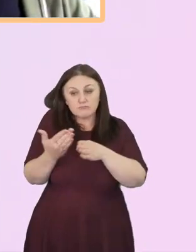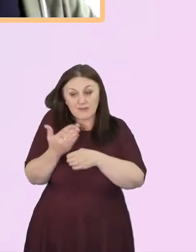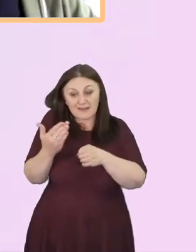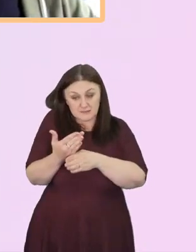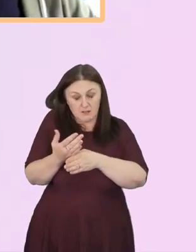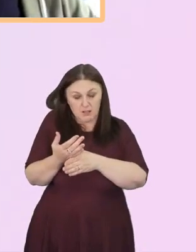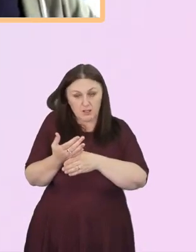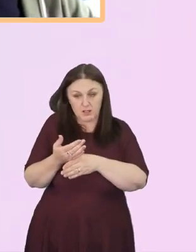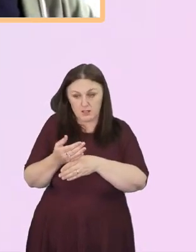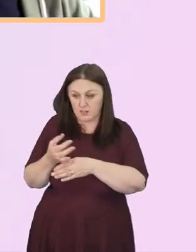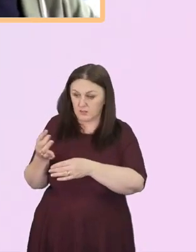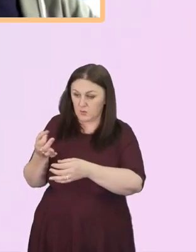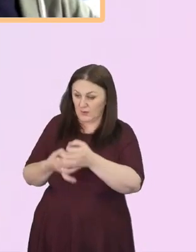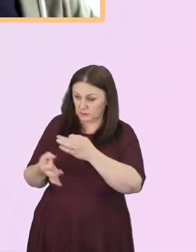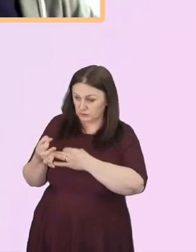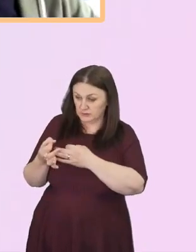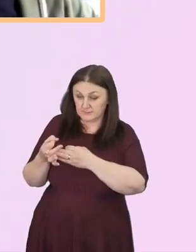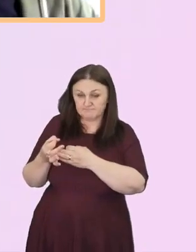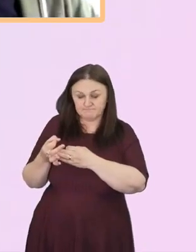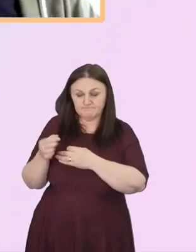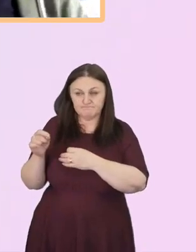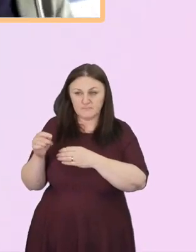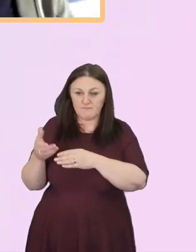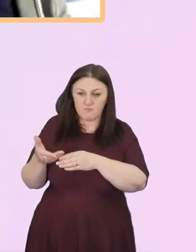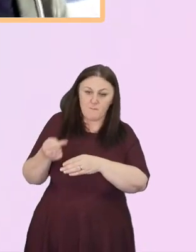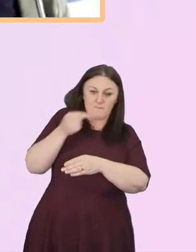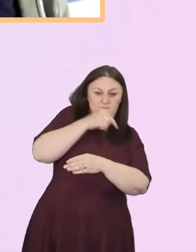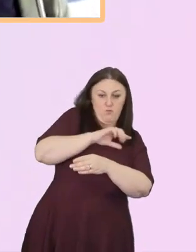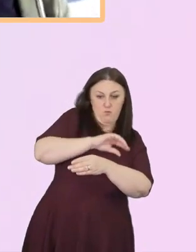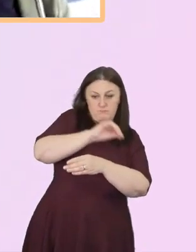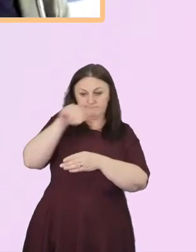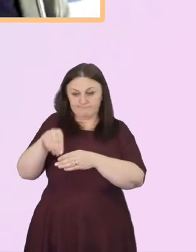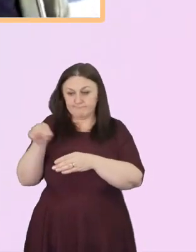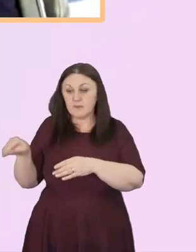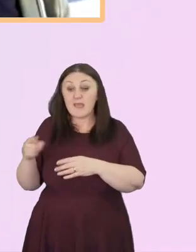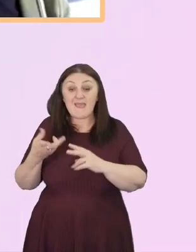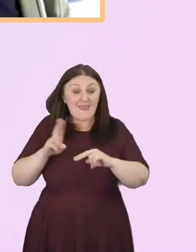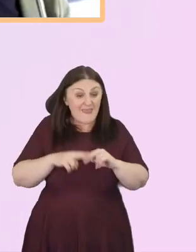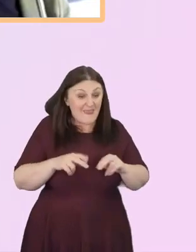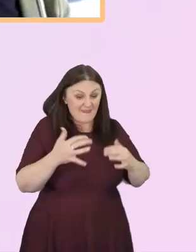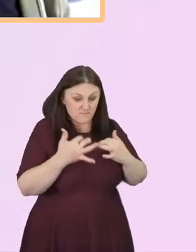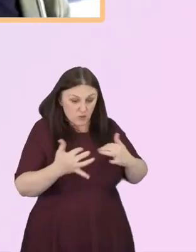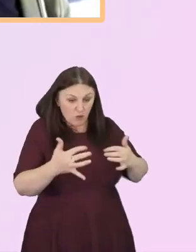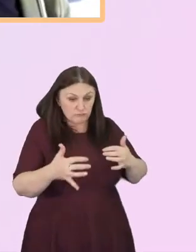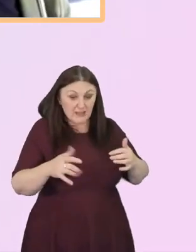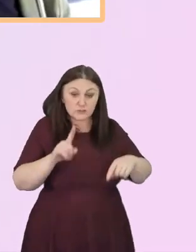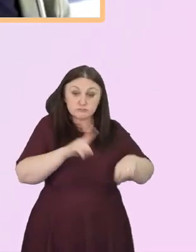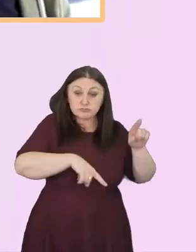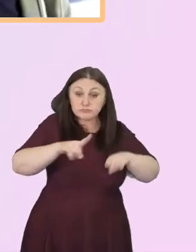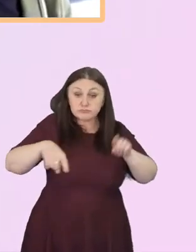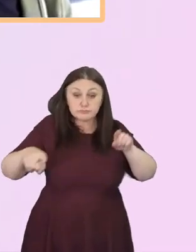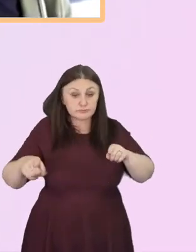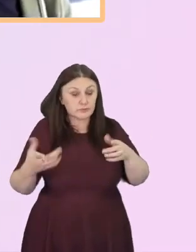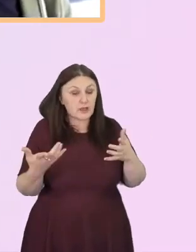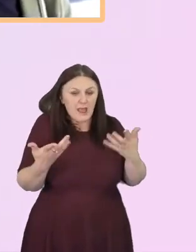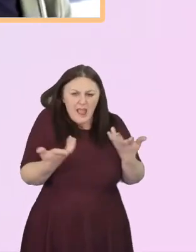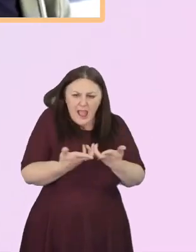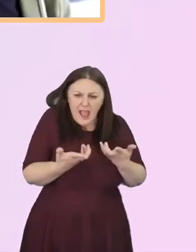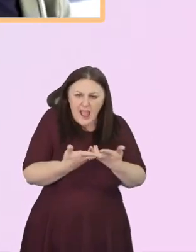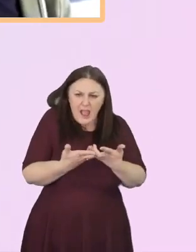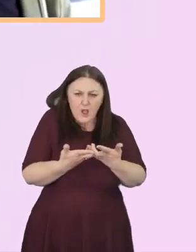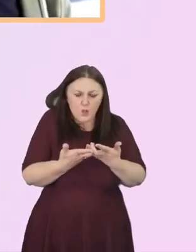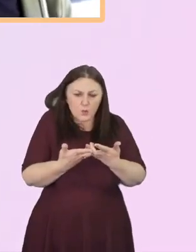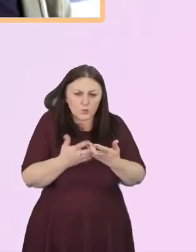with that, which is this. If we are in a mixed congregation, how do we listen? And so,